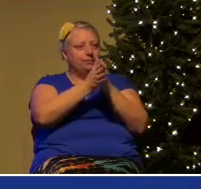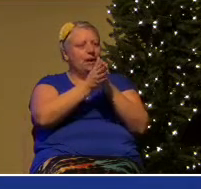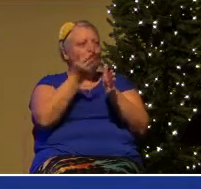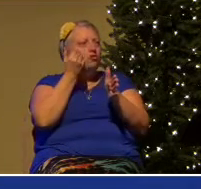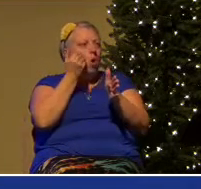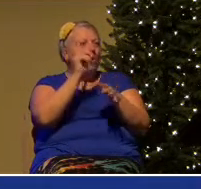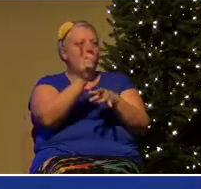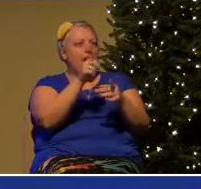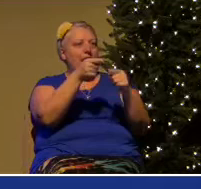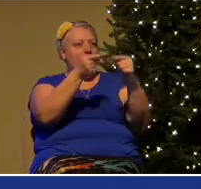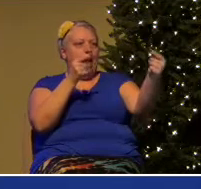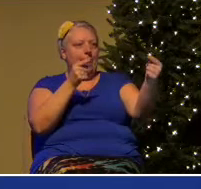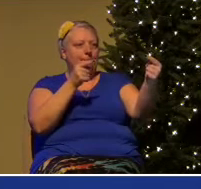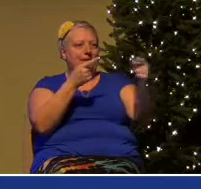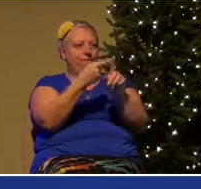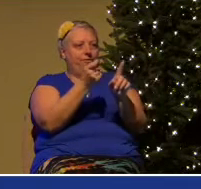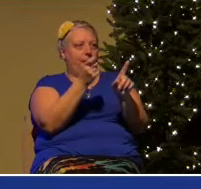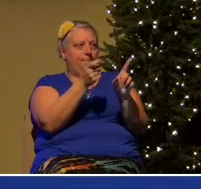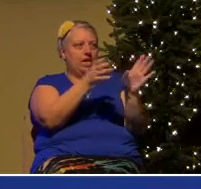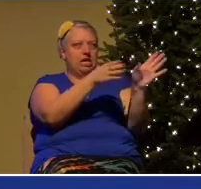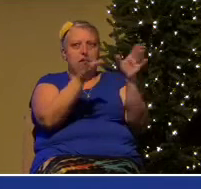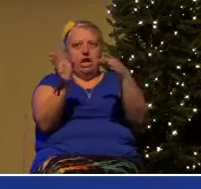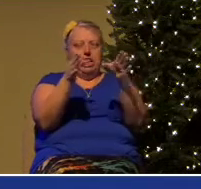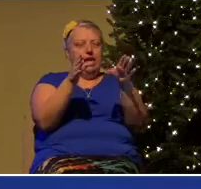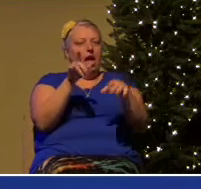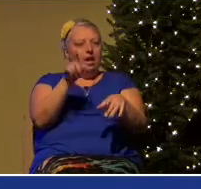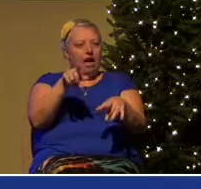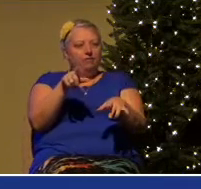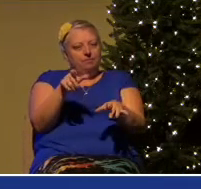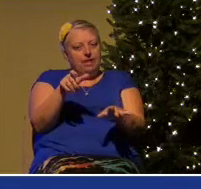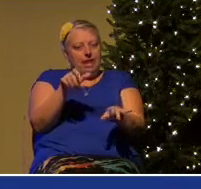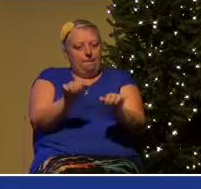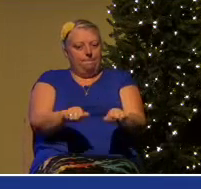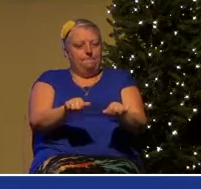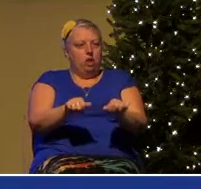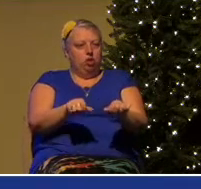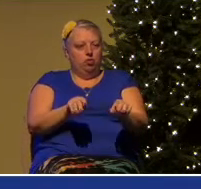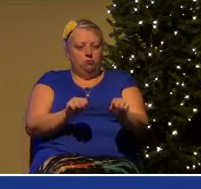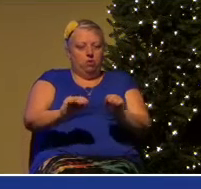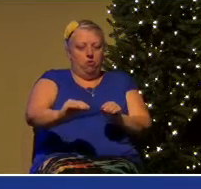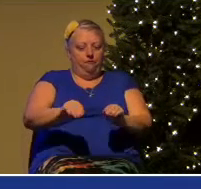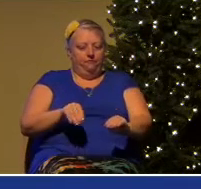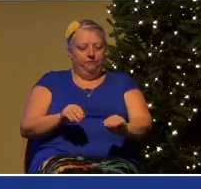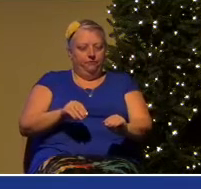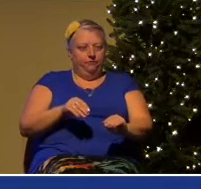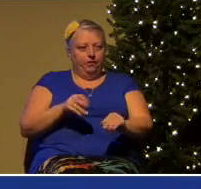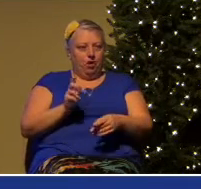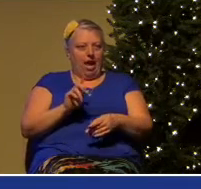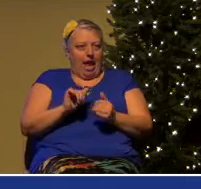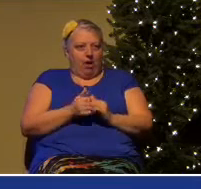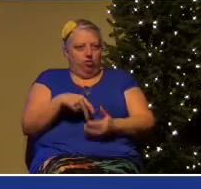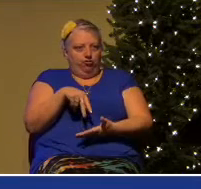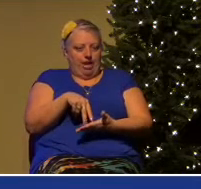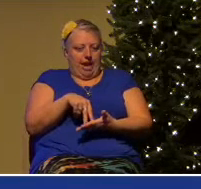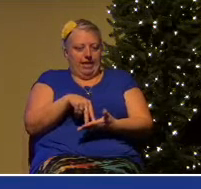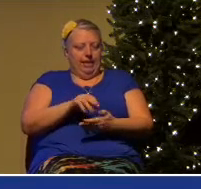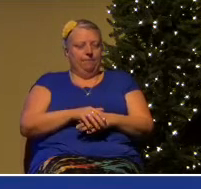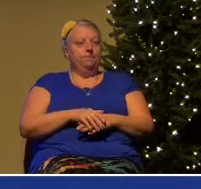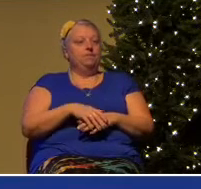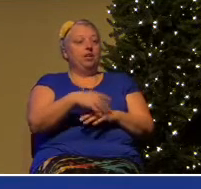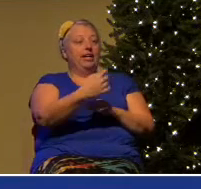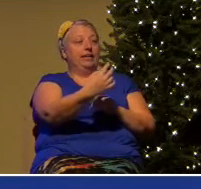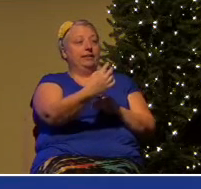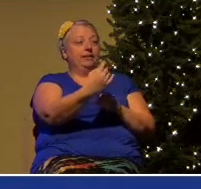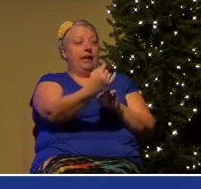to shift your posture as the attacks change is incredibly important.